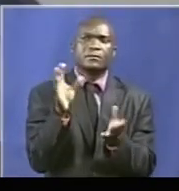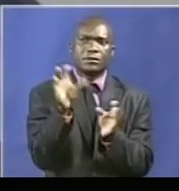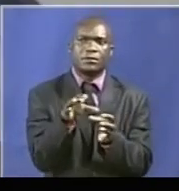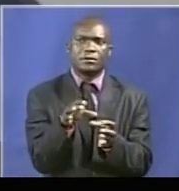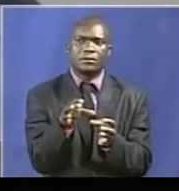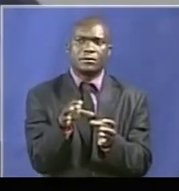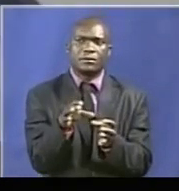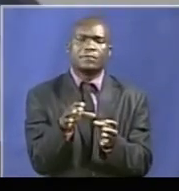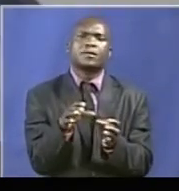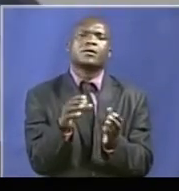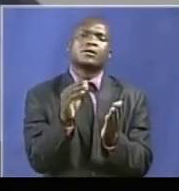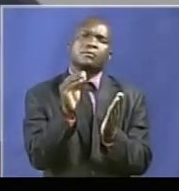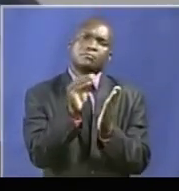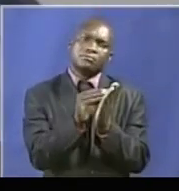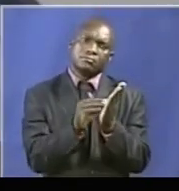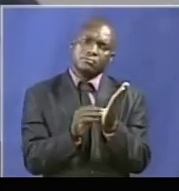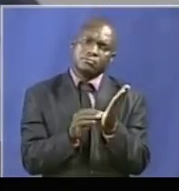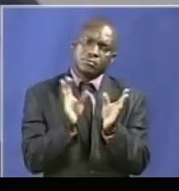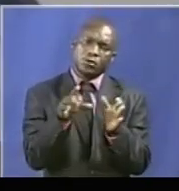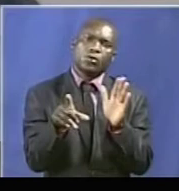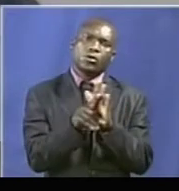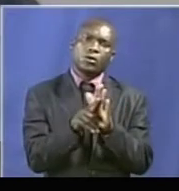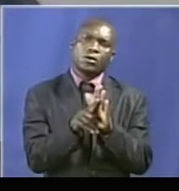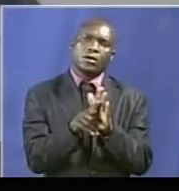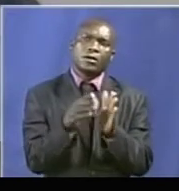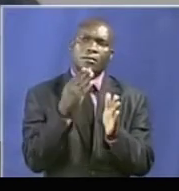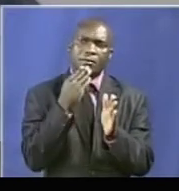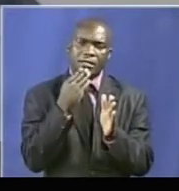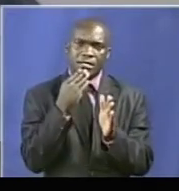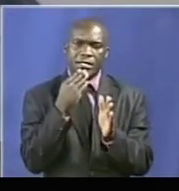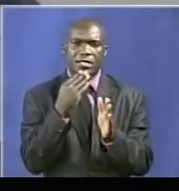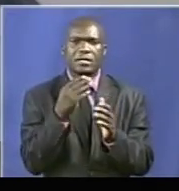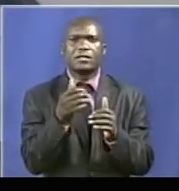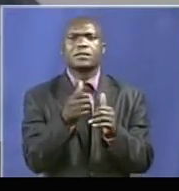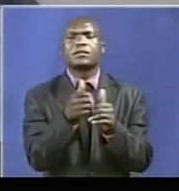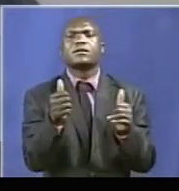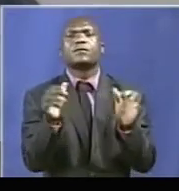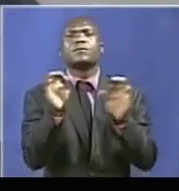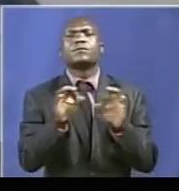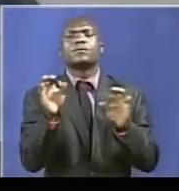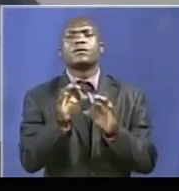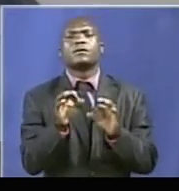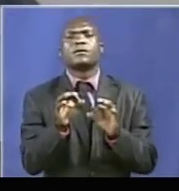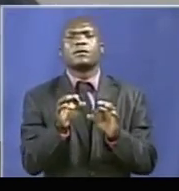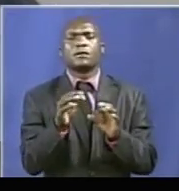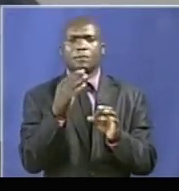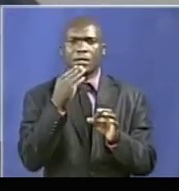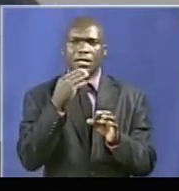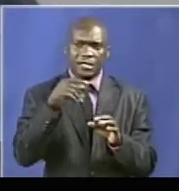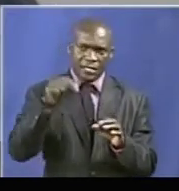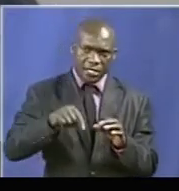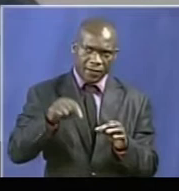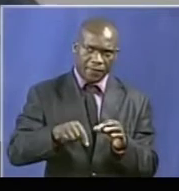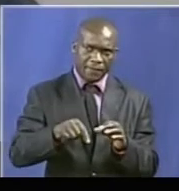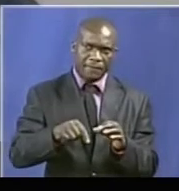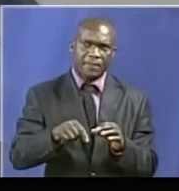These provisions are not yet applicable or are not applicable to the current or